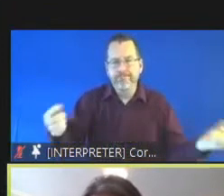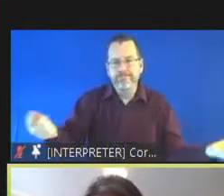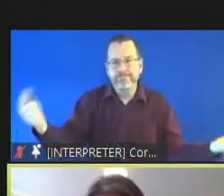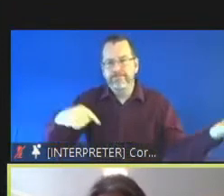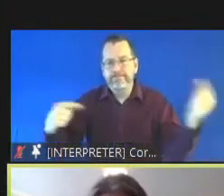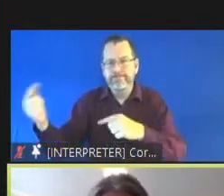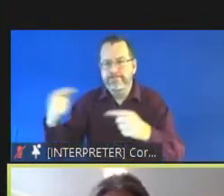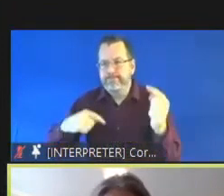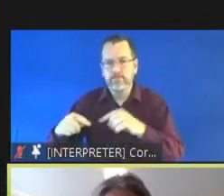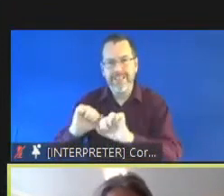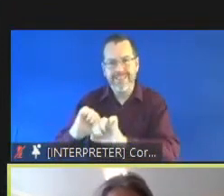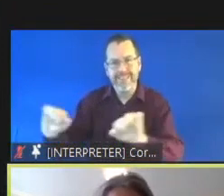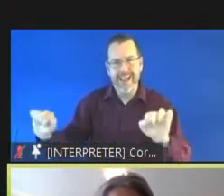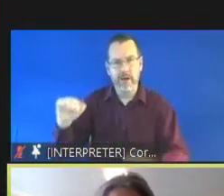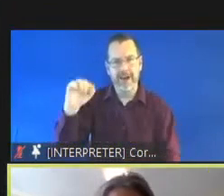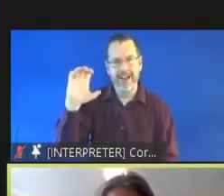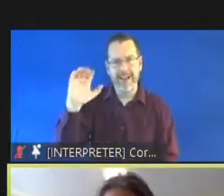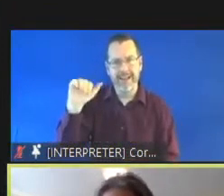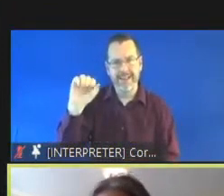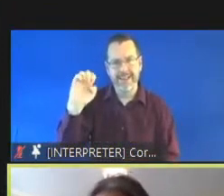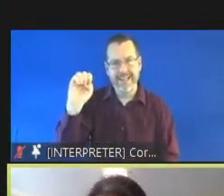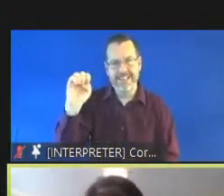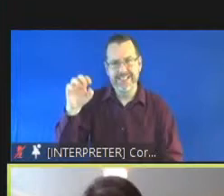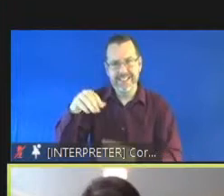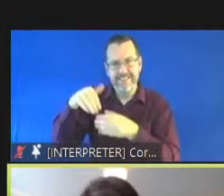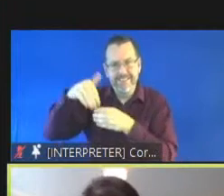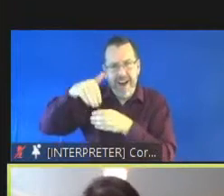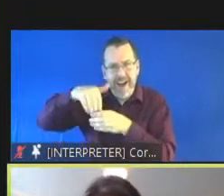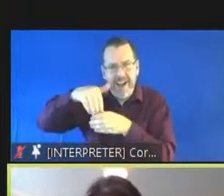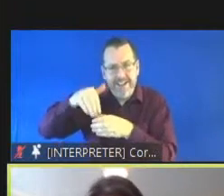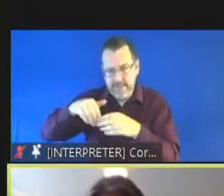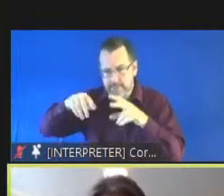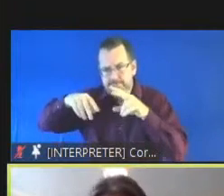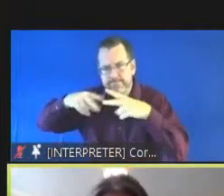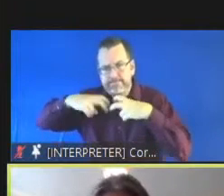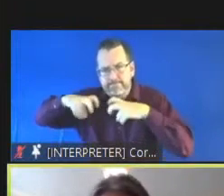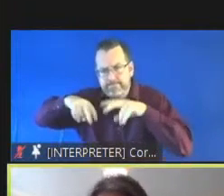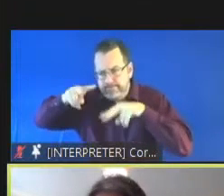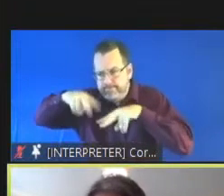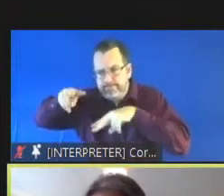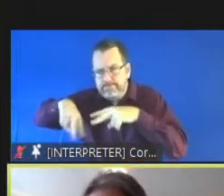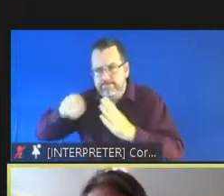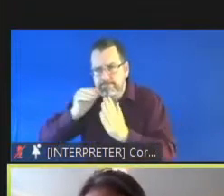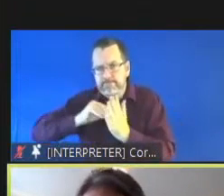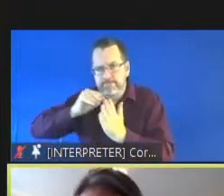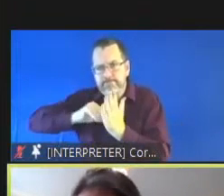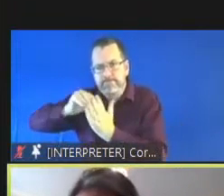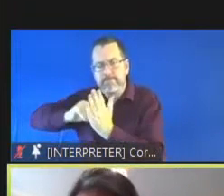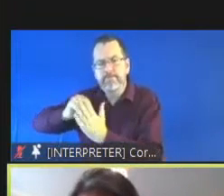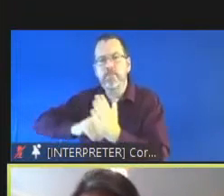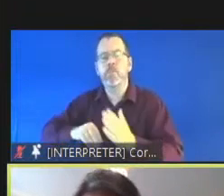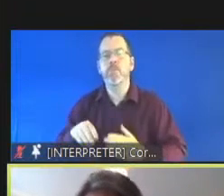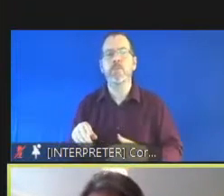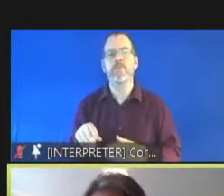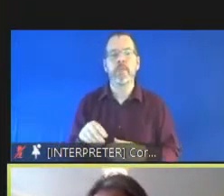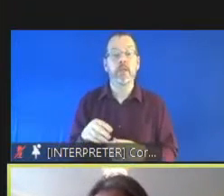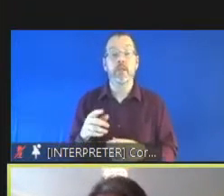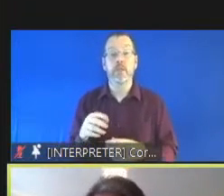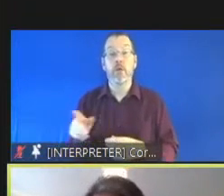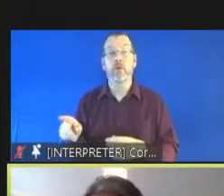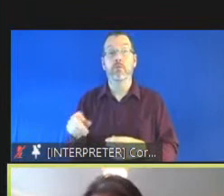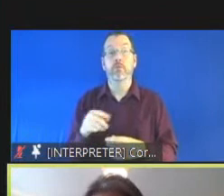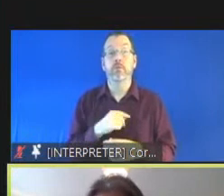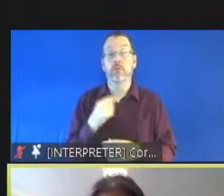detention um in the first quarter of the year and the 2019 data um